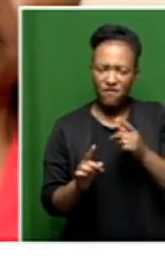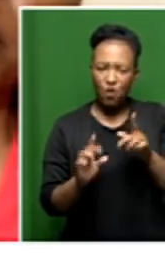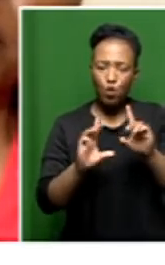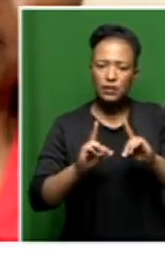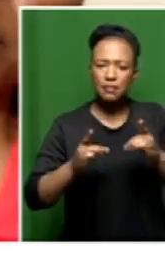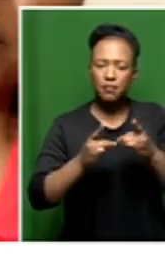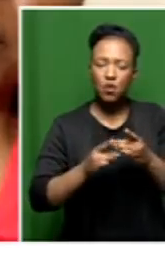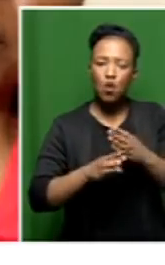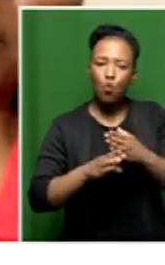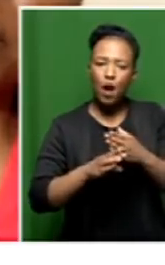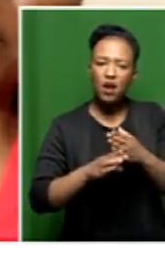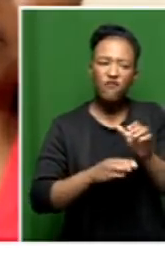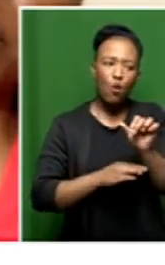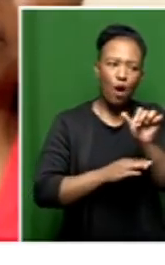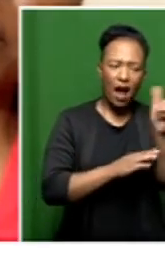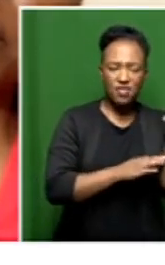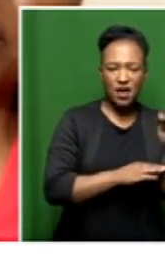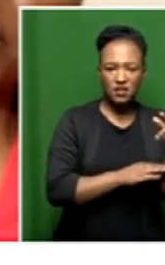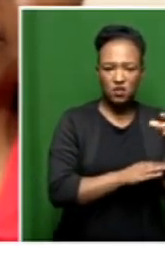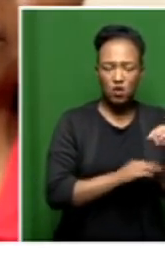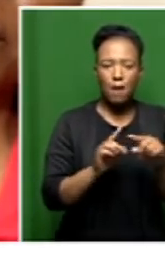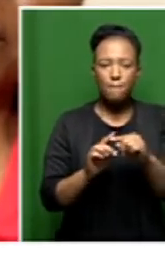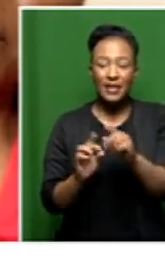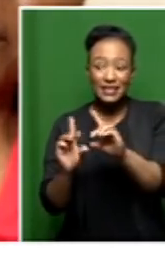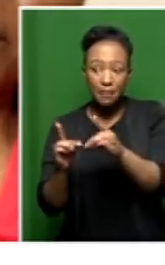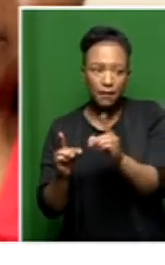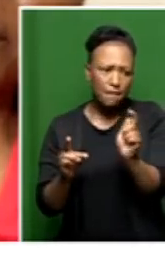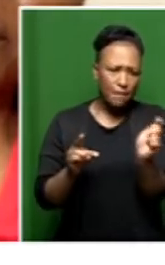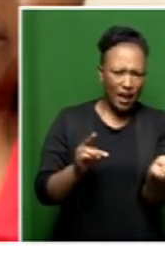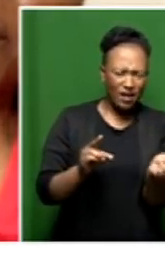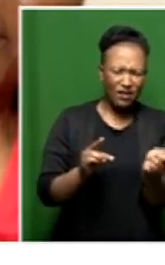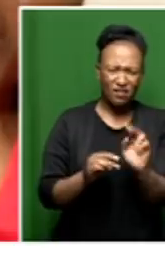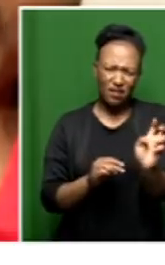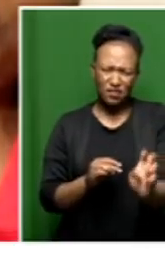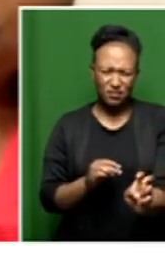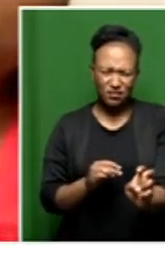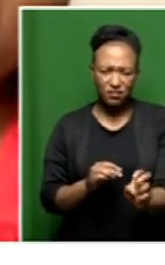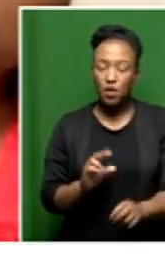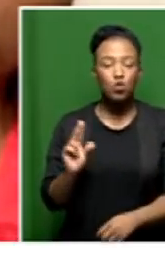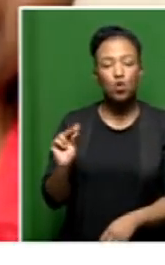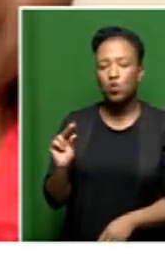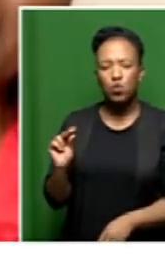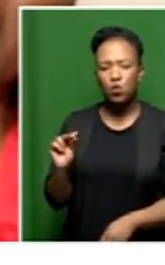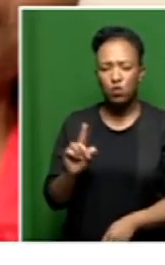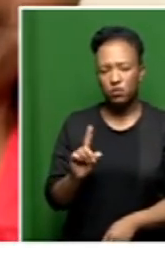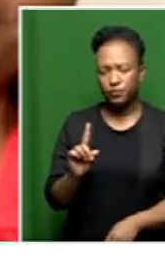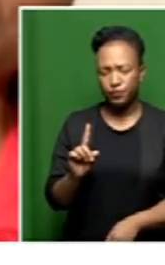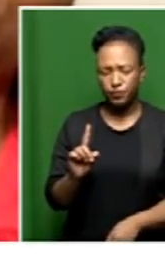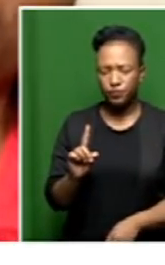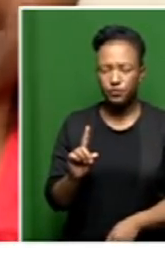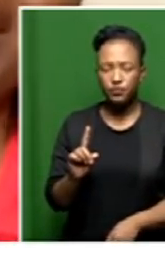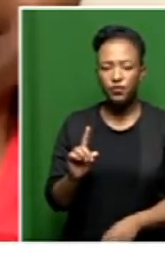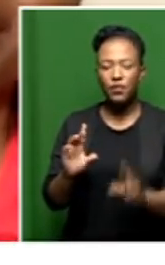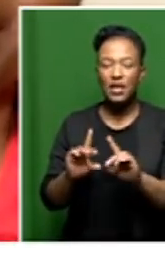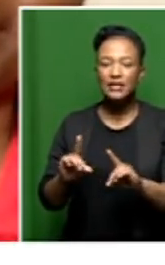are actually working for an NGO but getting paid by the department? No, no, no, no. It's not that. The department